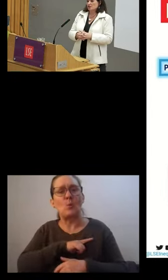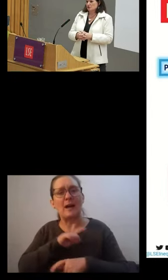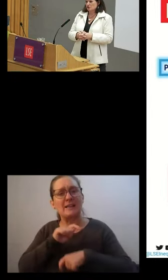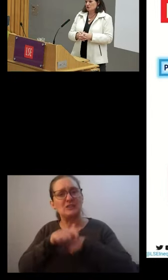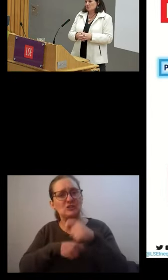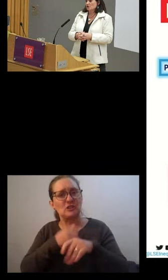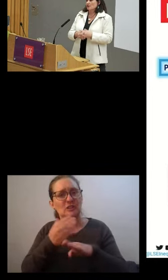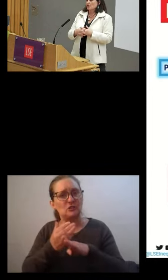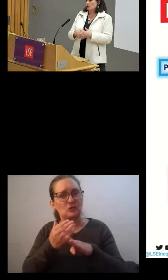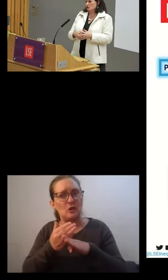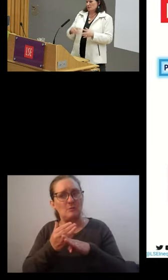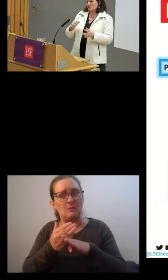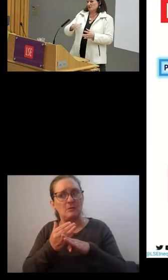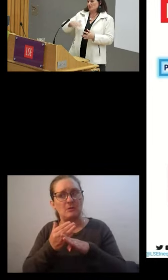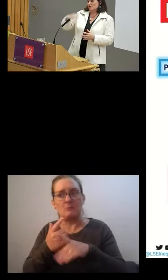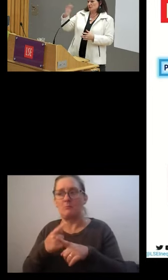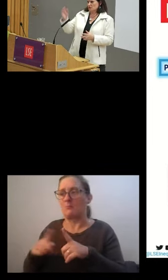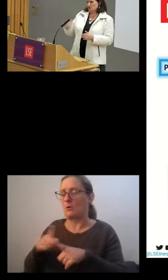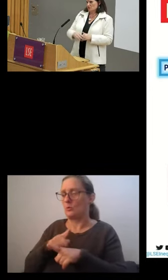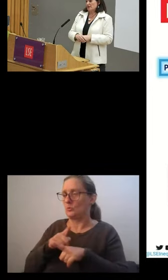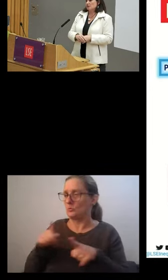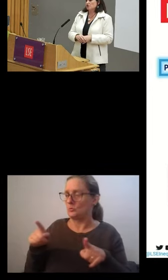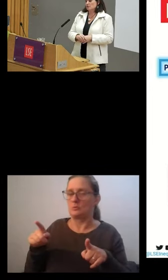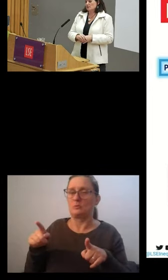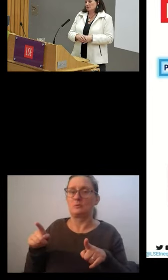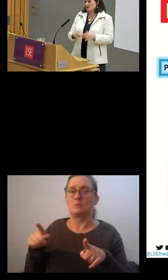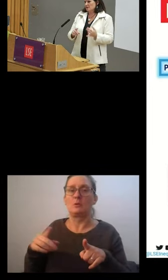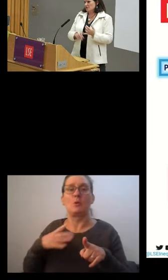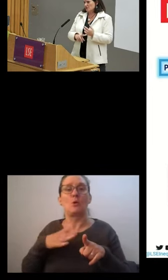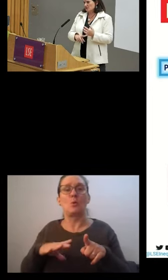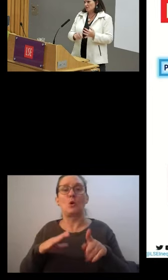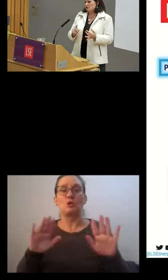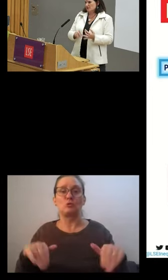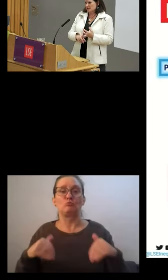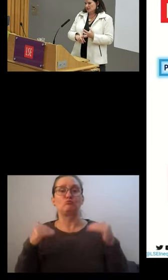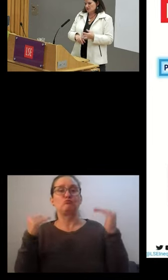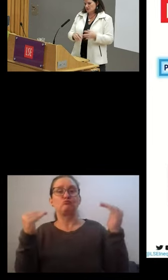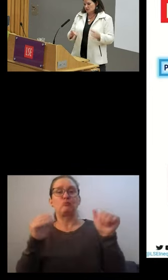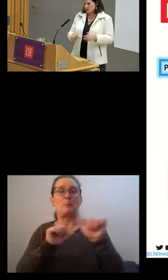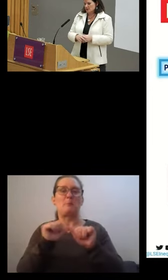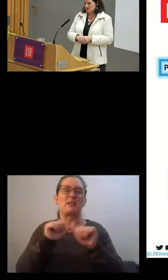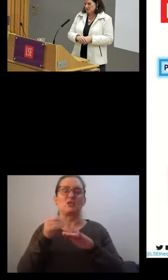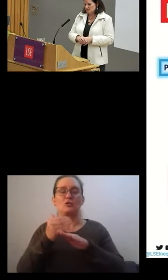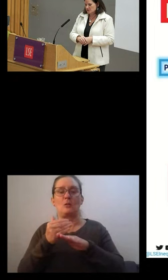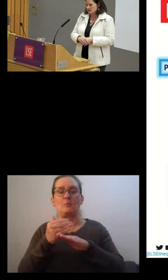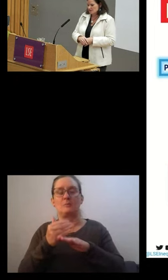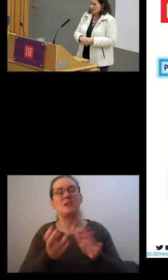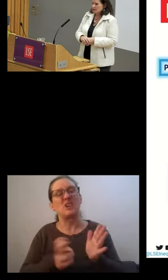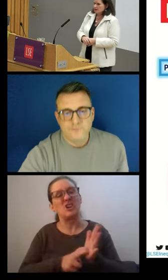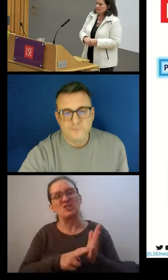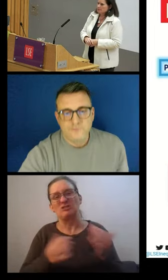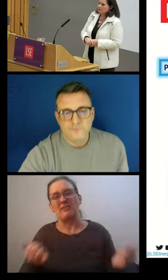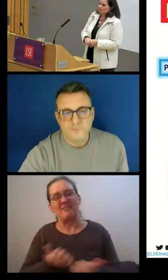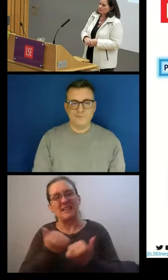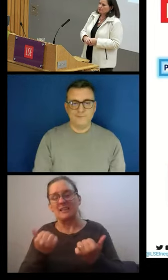workers change jobs not because they want to move into a better job, but either because their contract ends or something else happens.